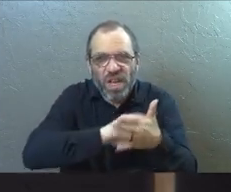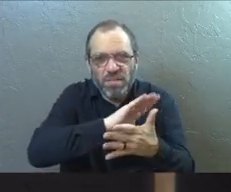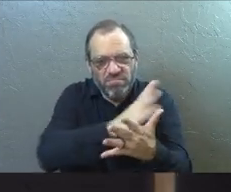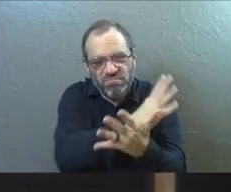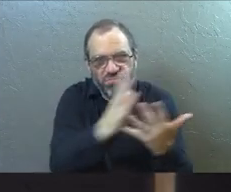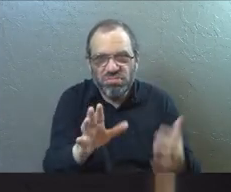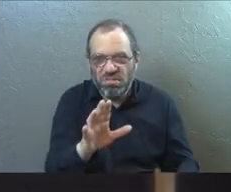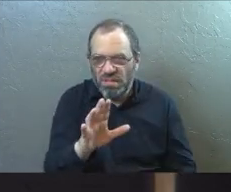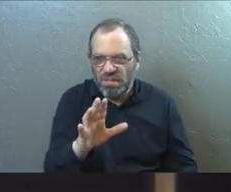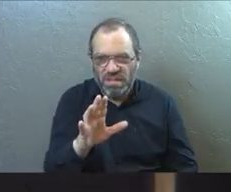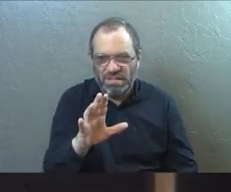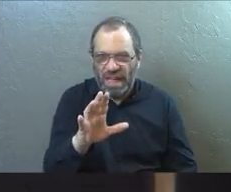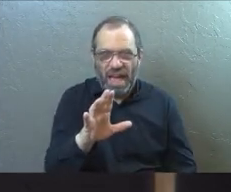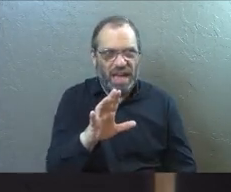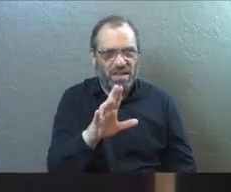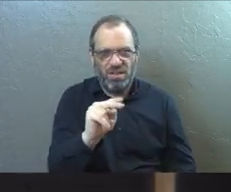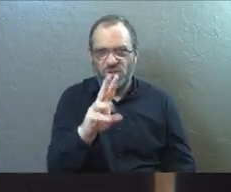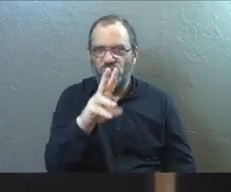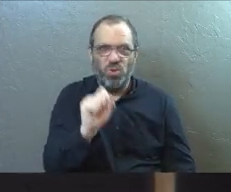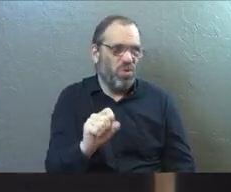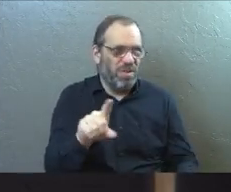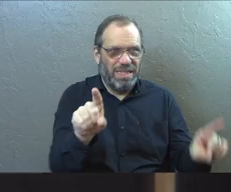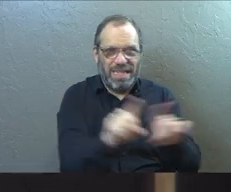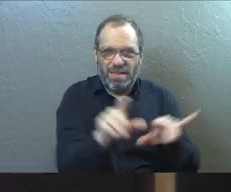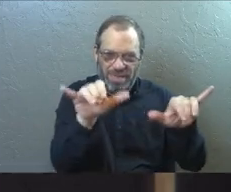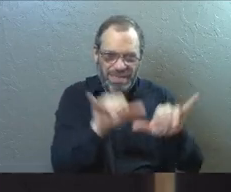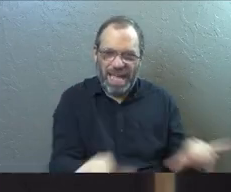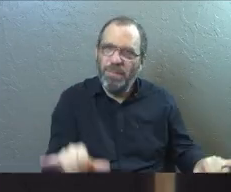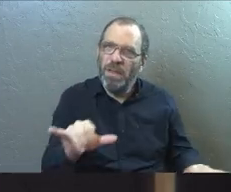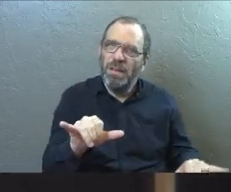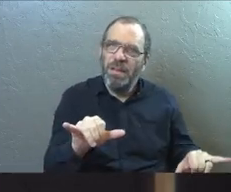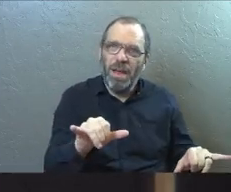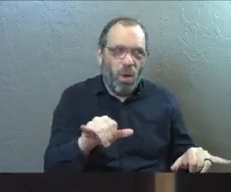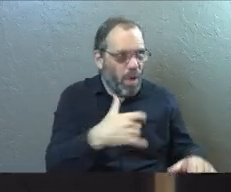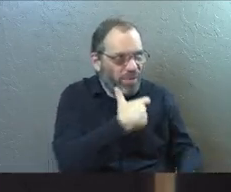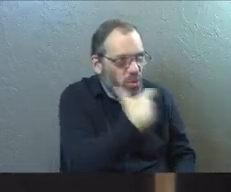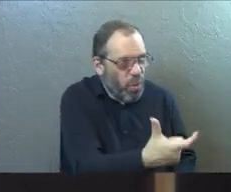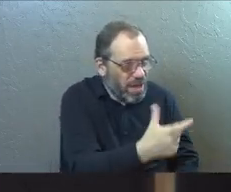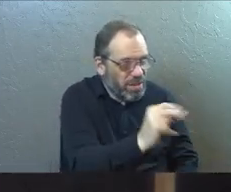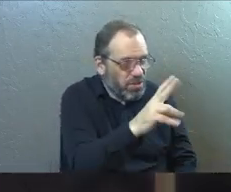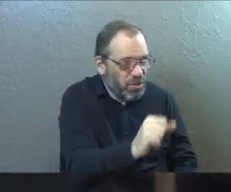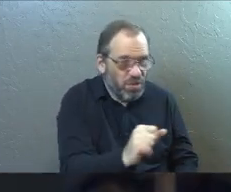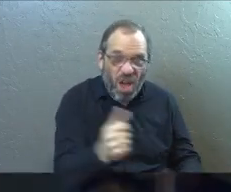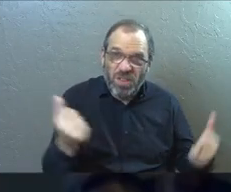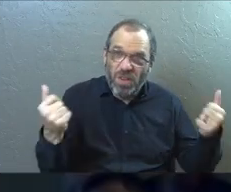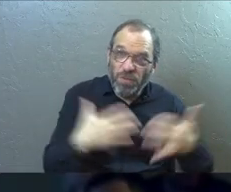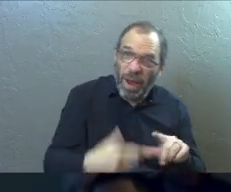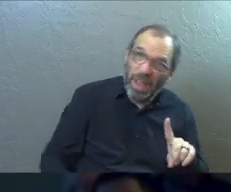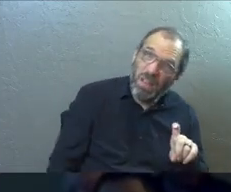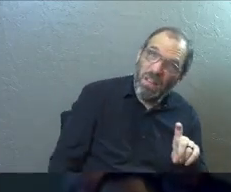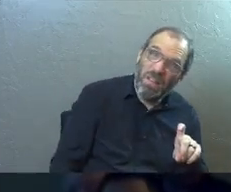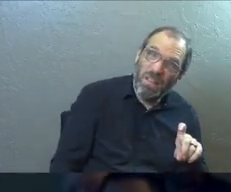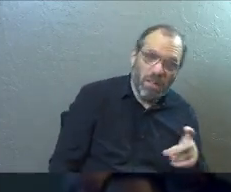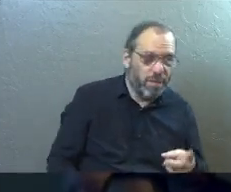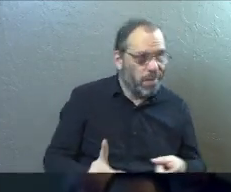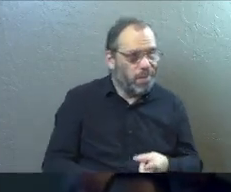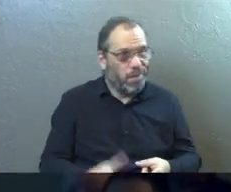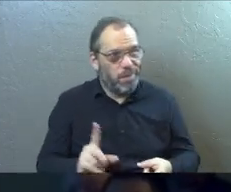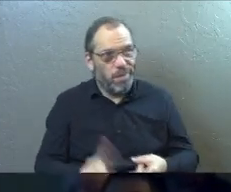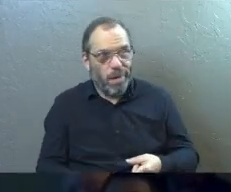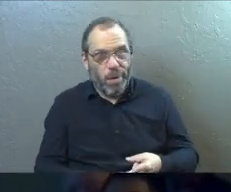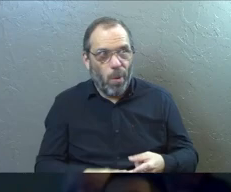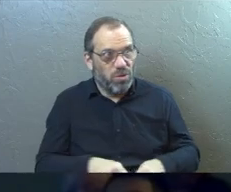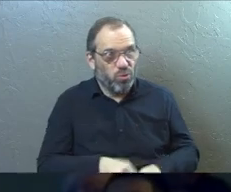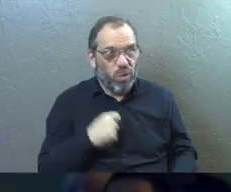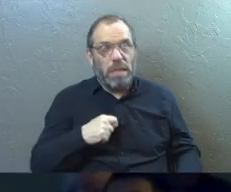stuff. The 24-7 news is the exact same way. It's like, do you come away more fearful? Do you come away more